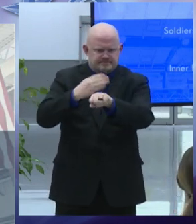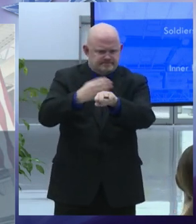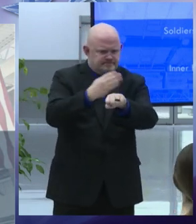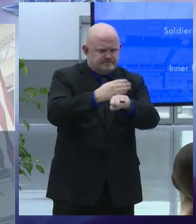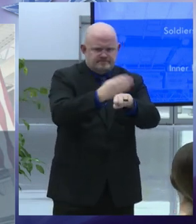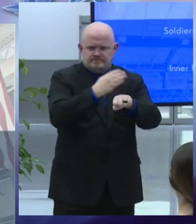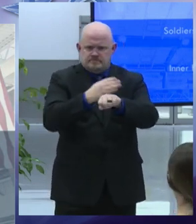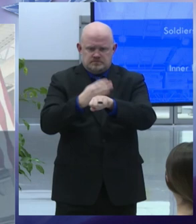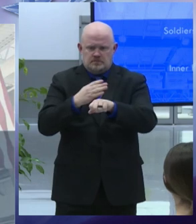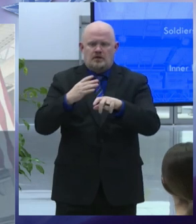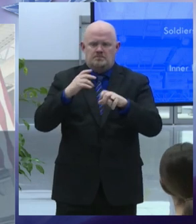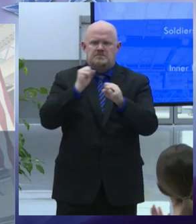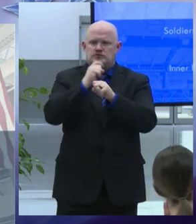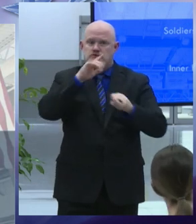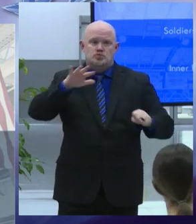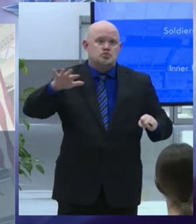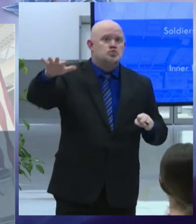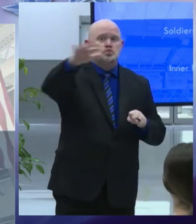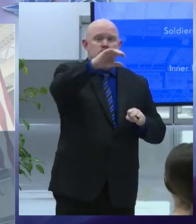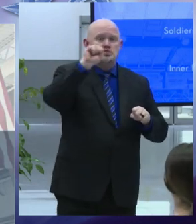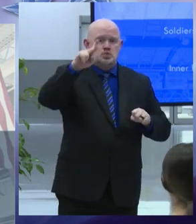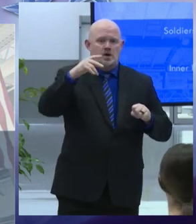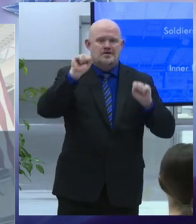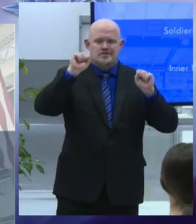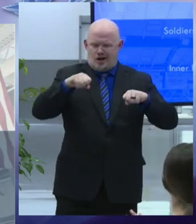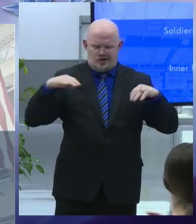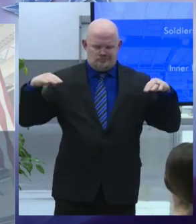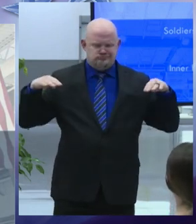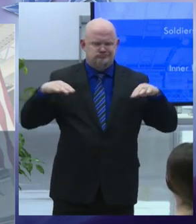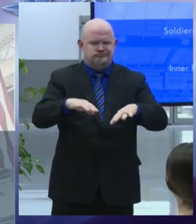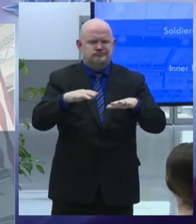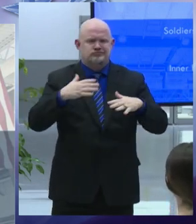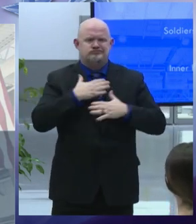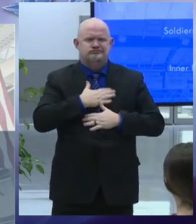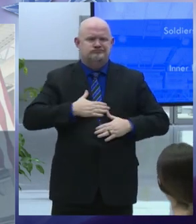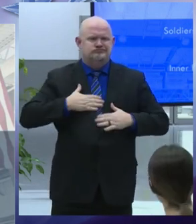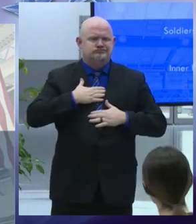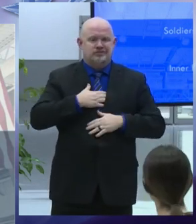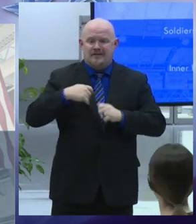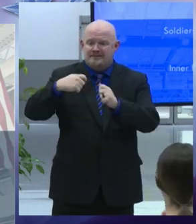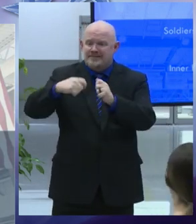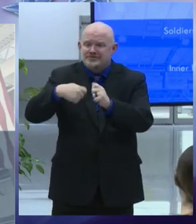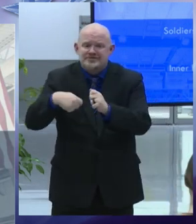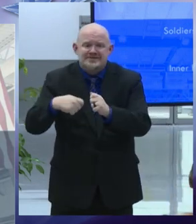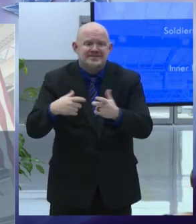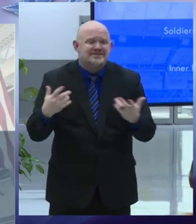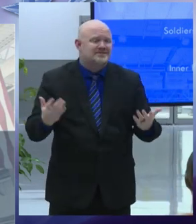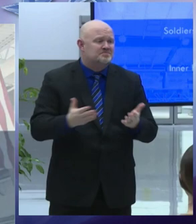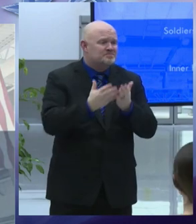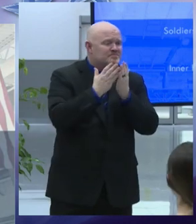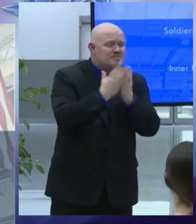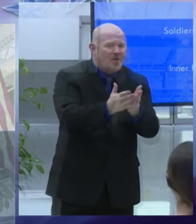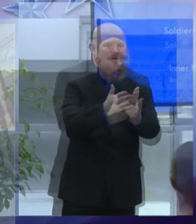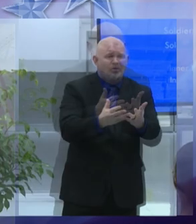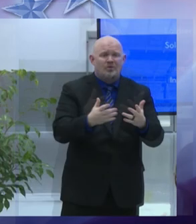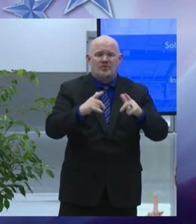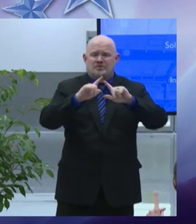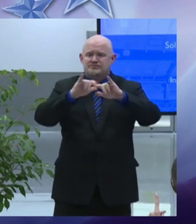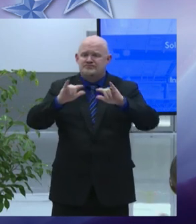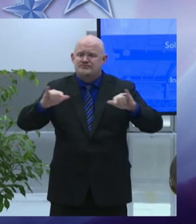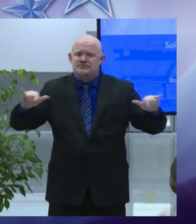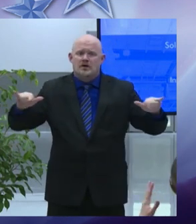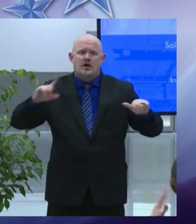and in the coming year we will begin developing plans to create new and enhanced amenities for fishing boating and other recreation recreational opportunities